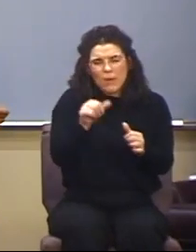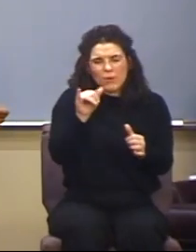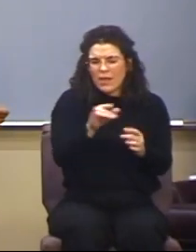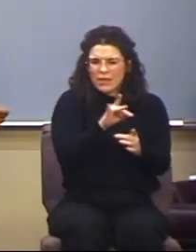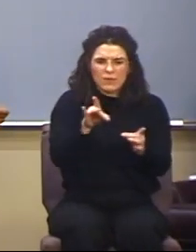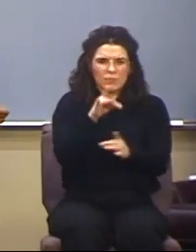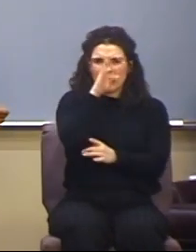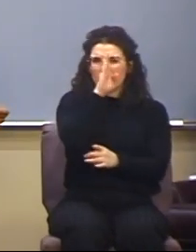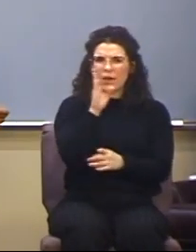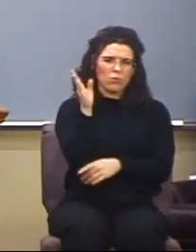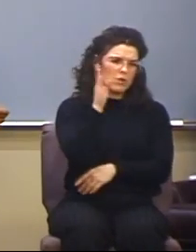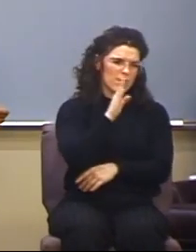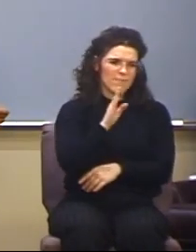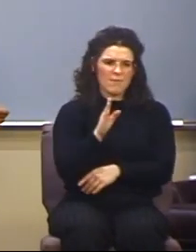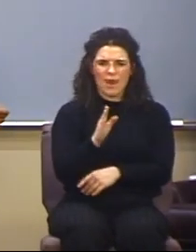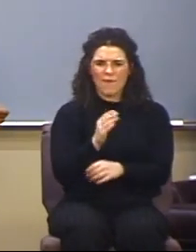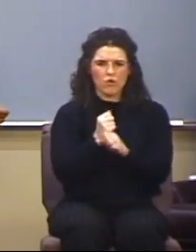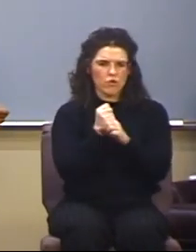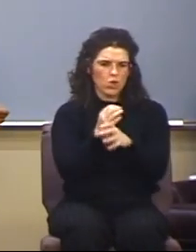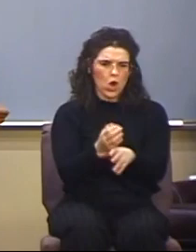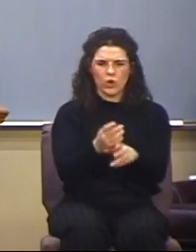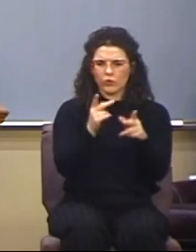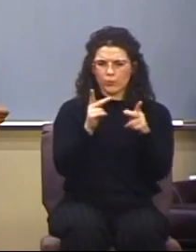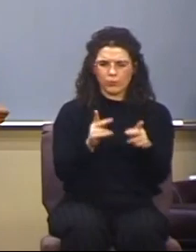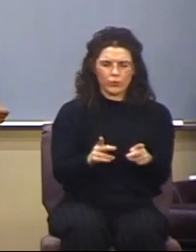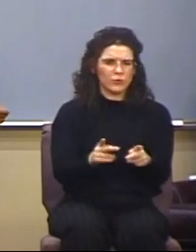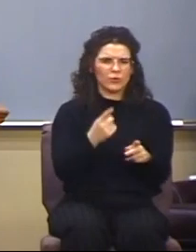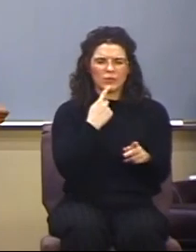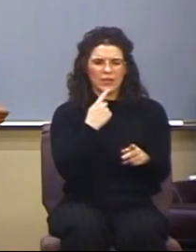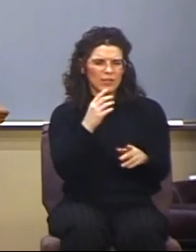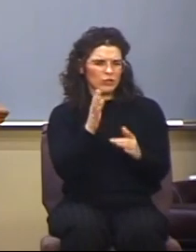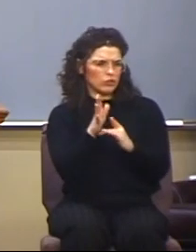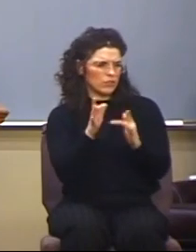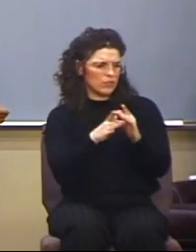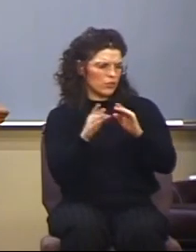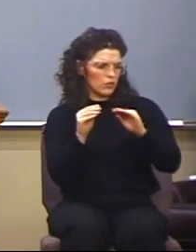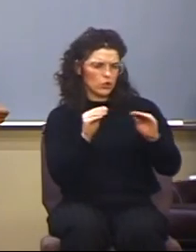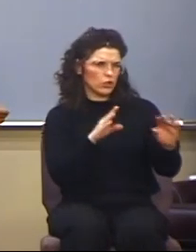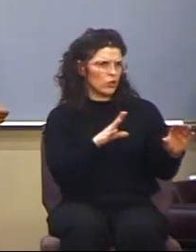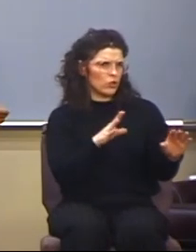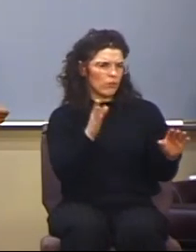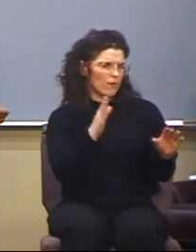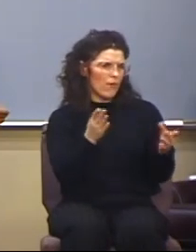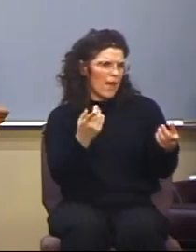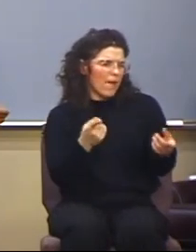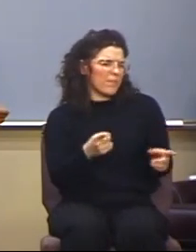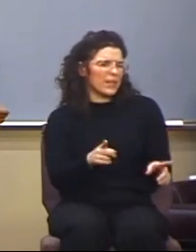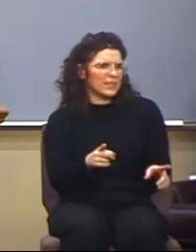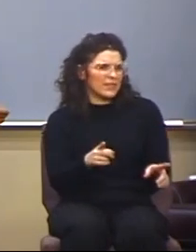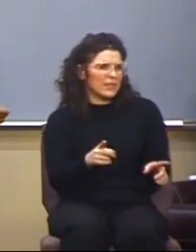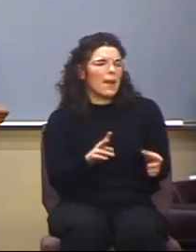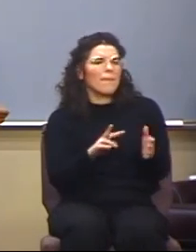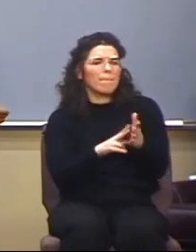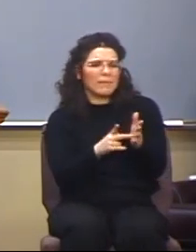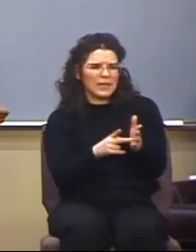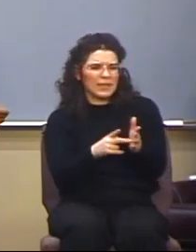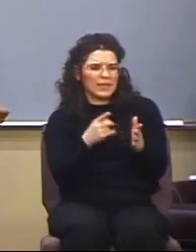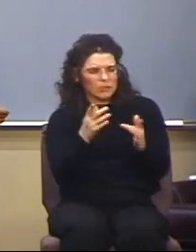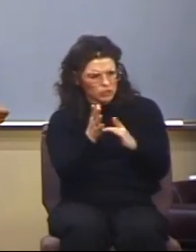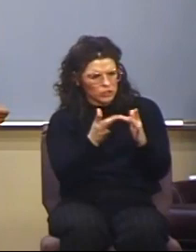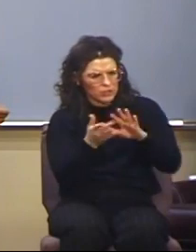never lead anybody to say that Jesus is accursed. That is, He died